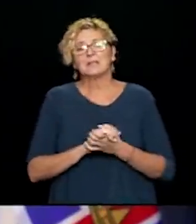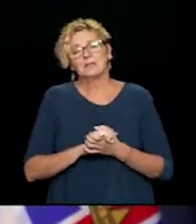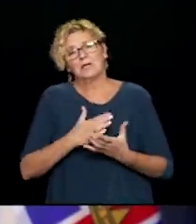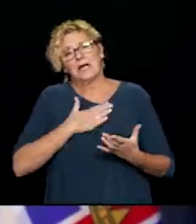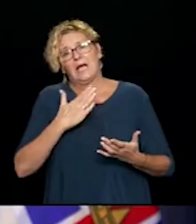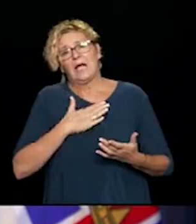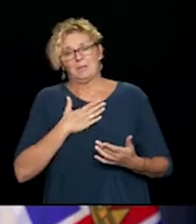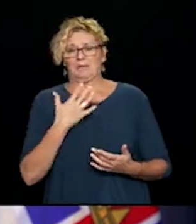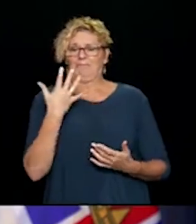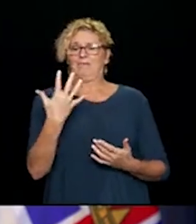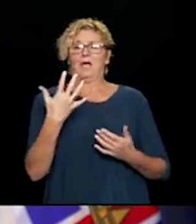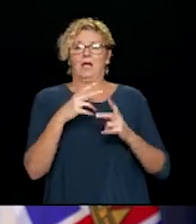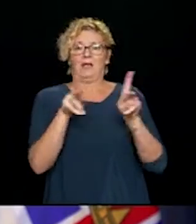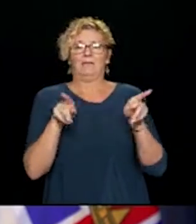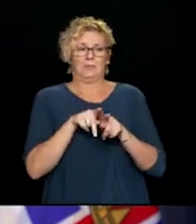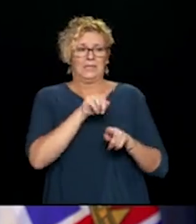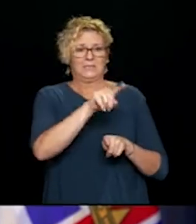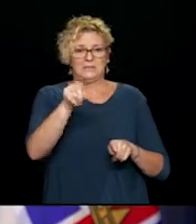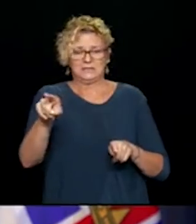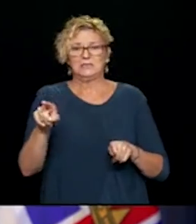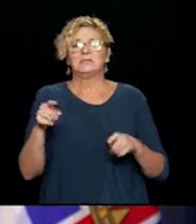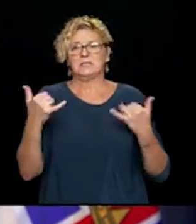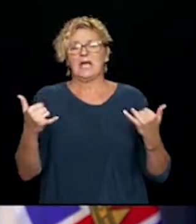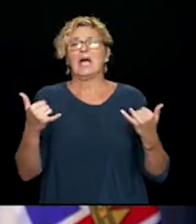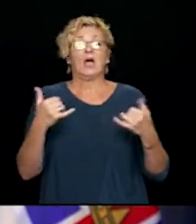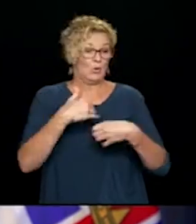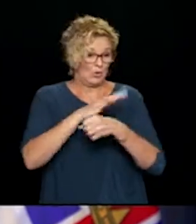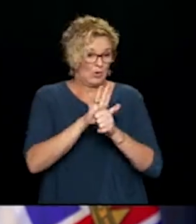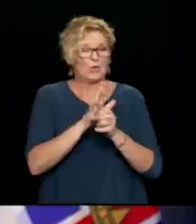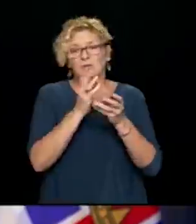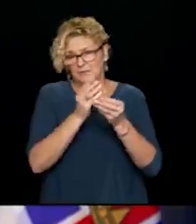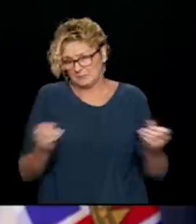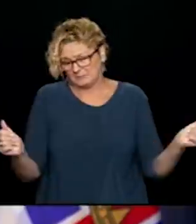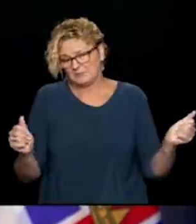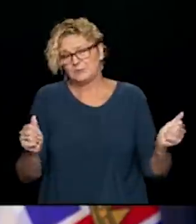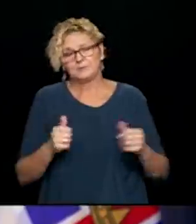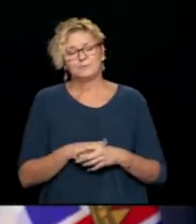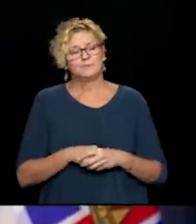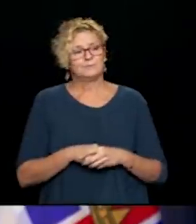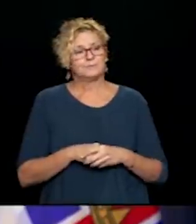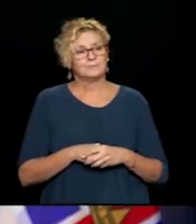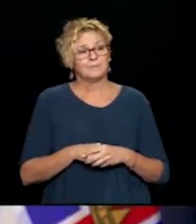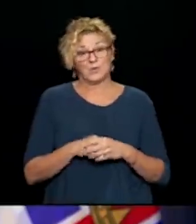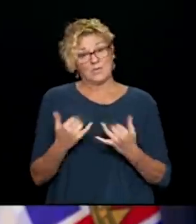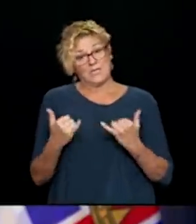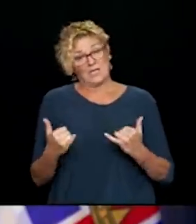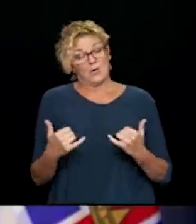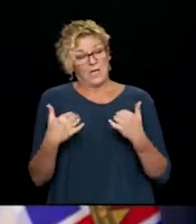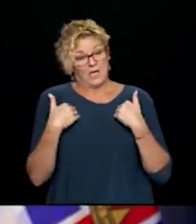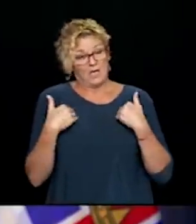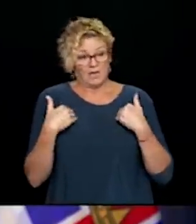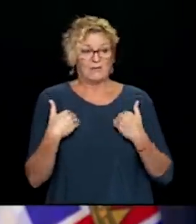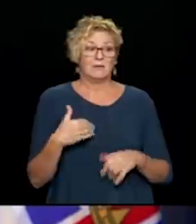news after a very challenging period in those five cases to see those outbreaks declared over. There